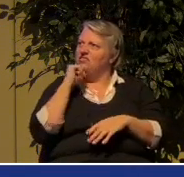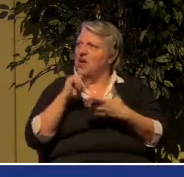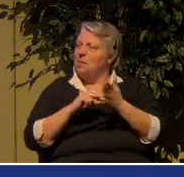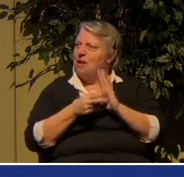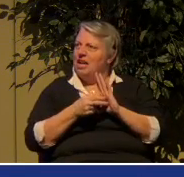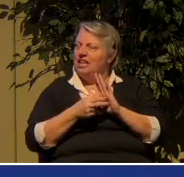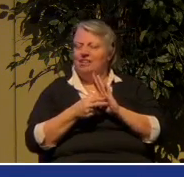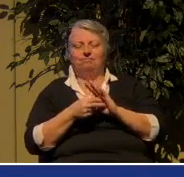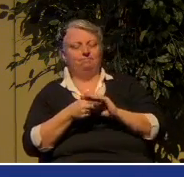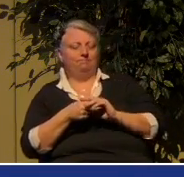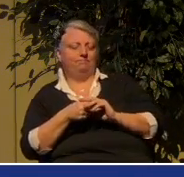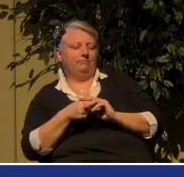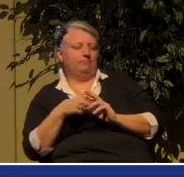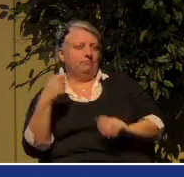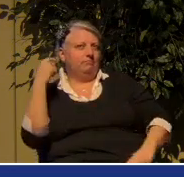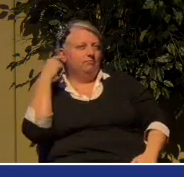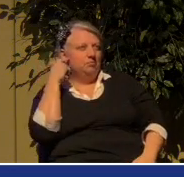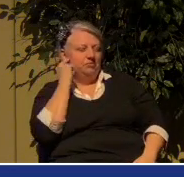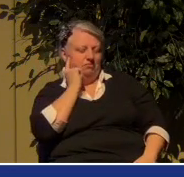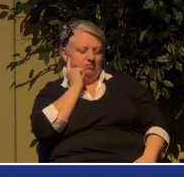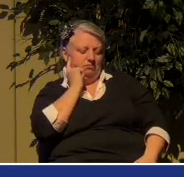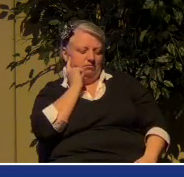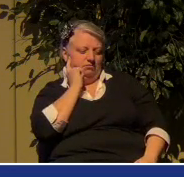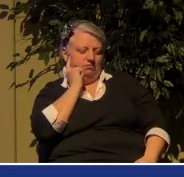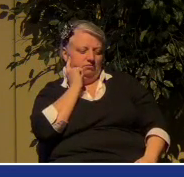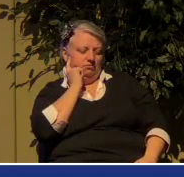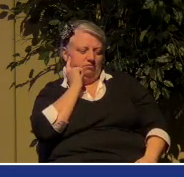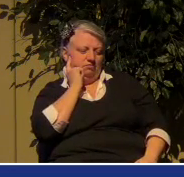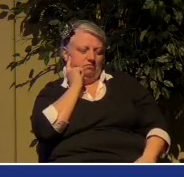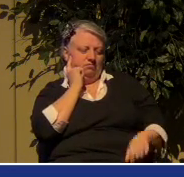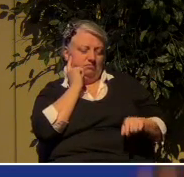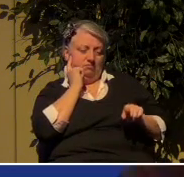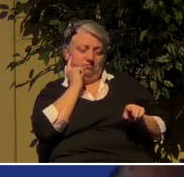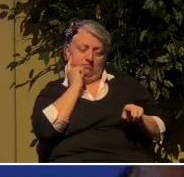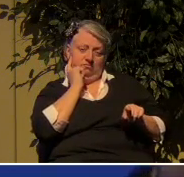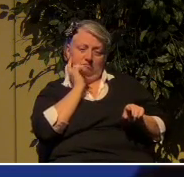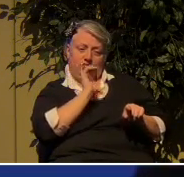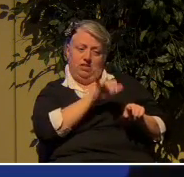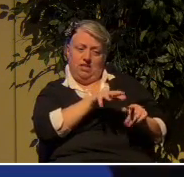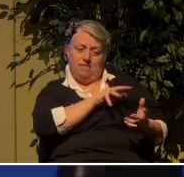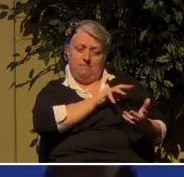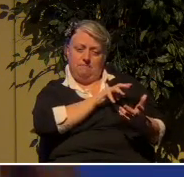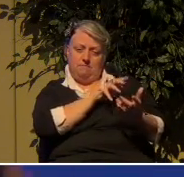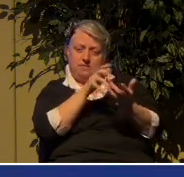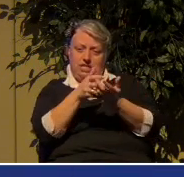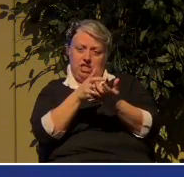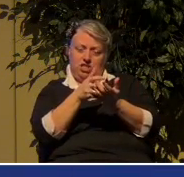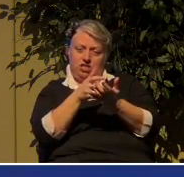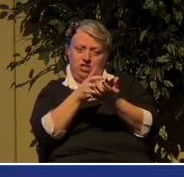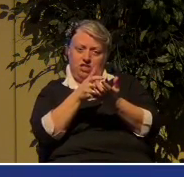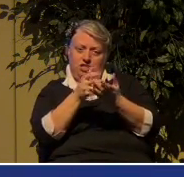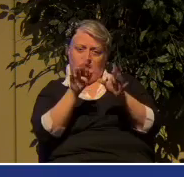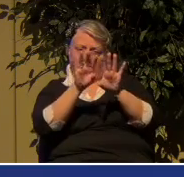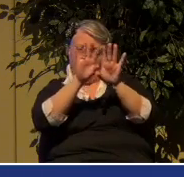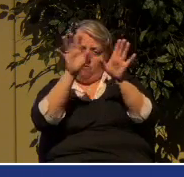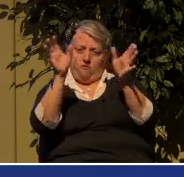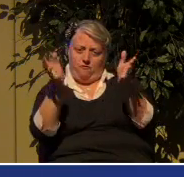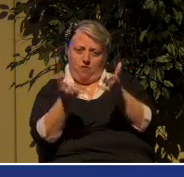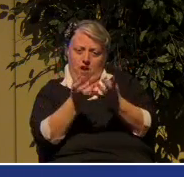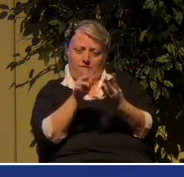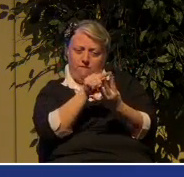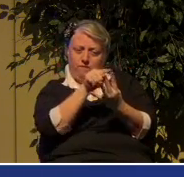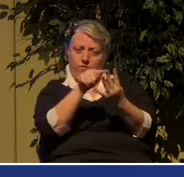then you have to ask yourself the question, does it fit in the framework of